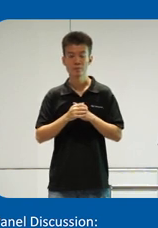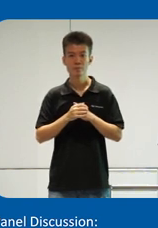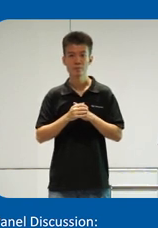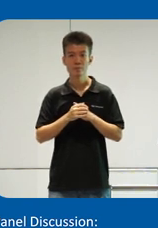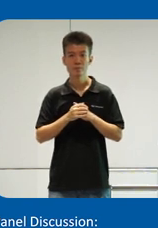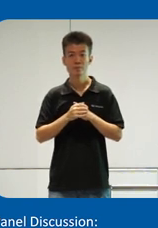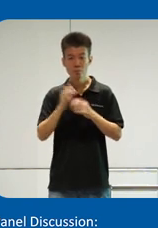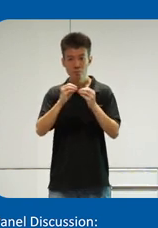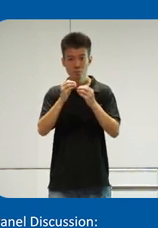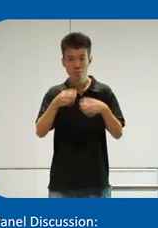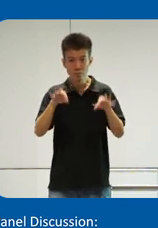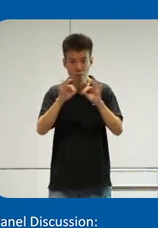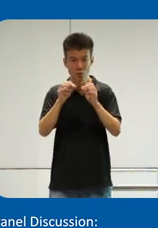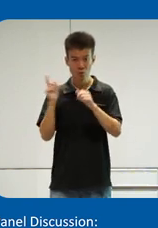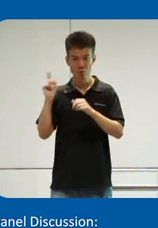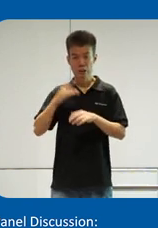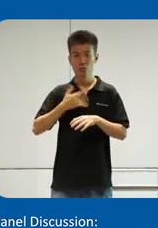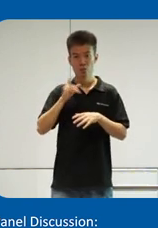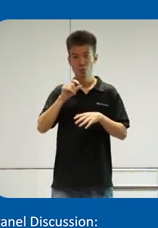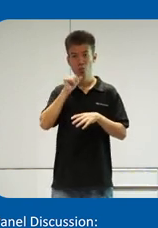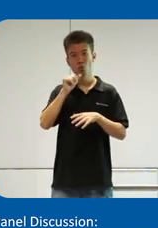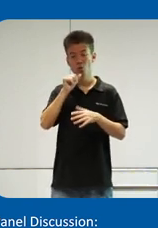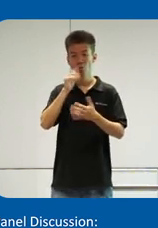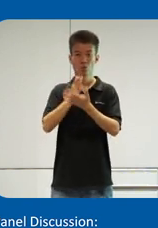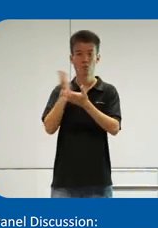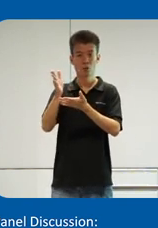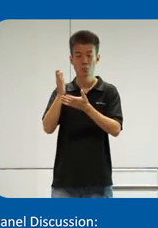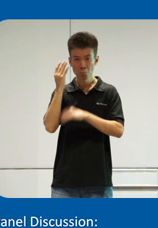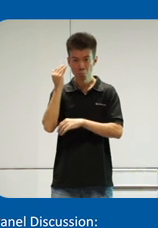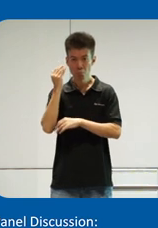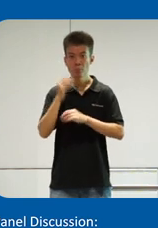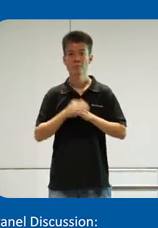More importantly, we feel that it should not stop there, because